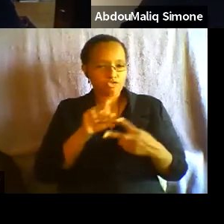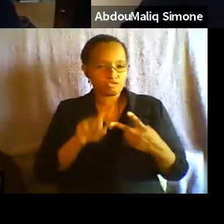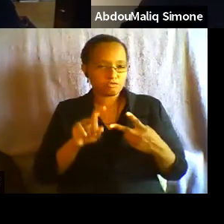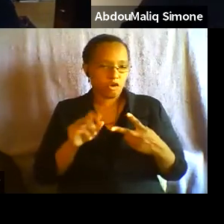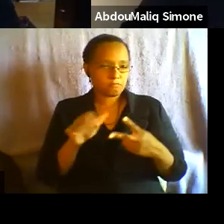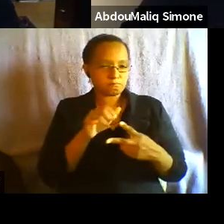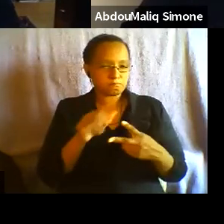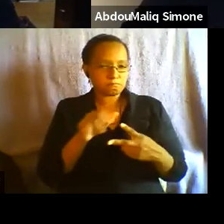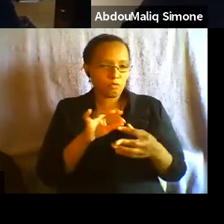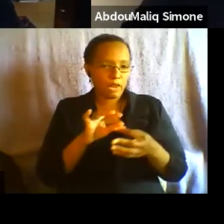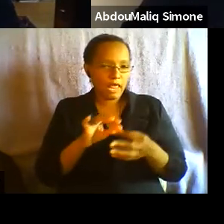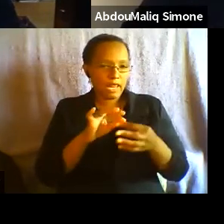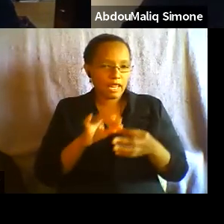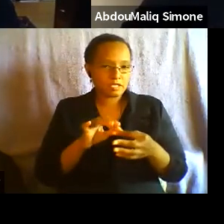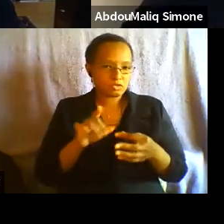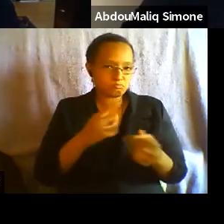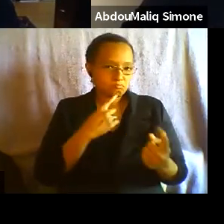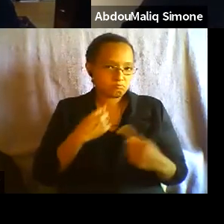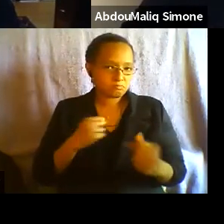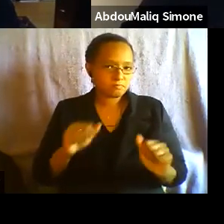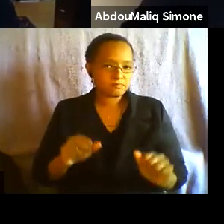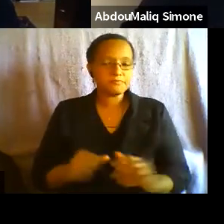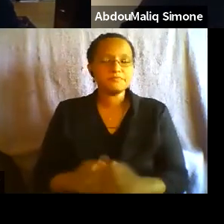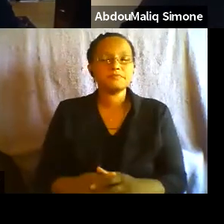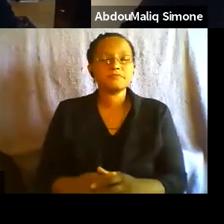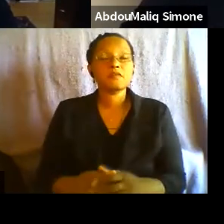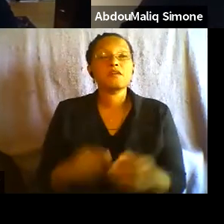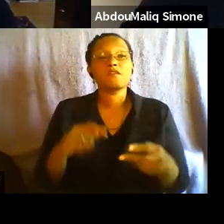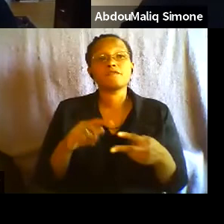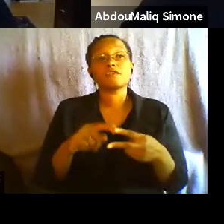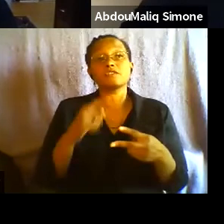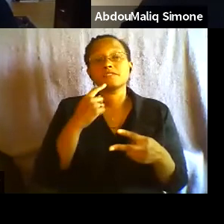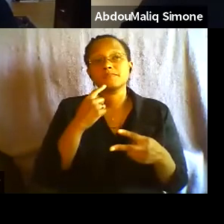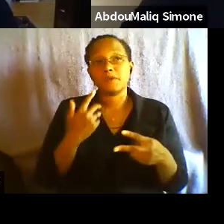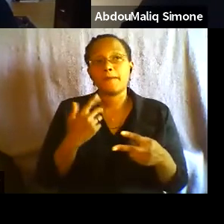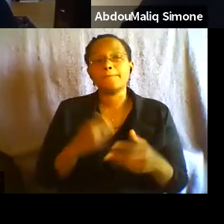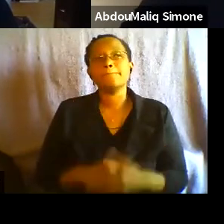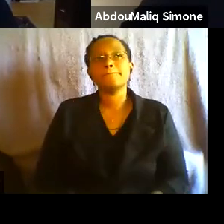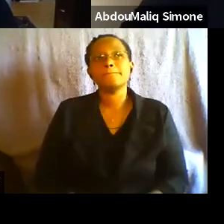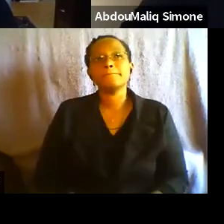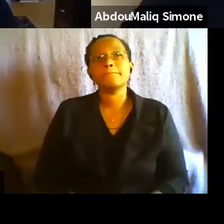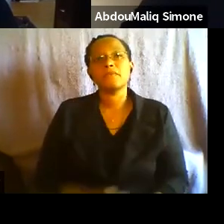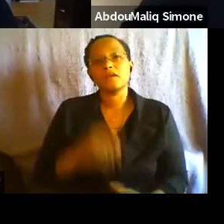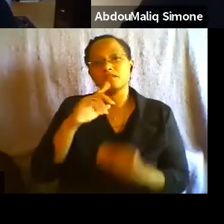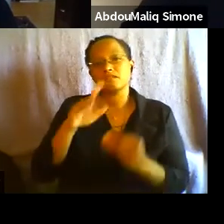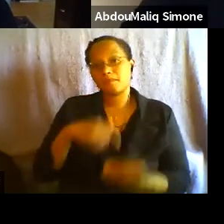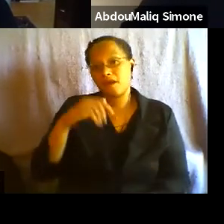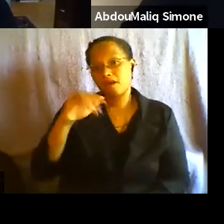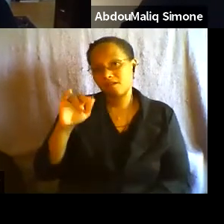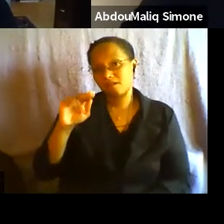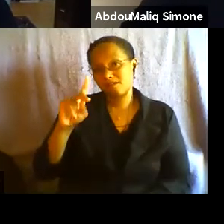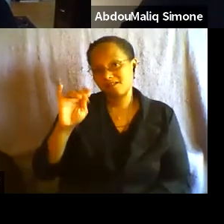how you want to answer them. And the first one reads, in the context of Indian migrant workers,